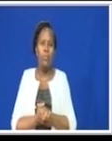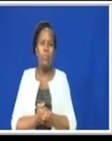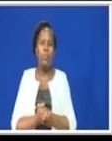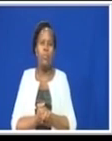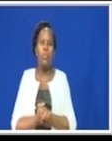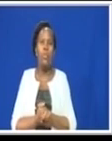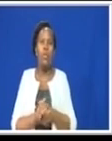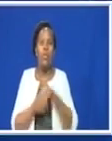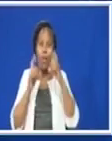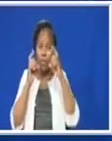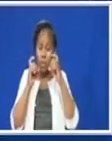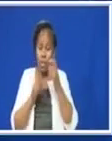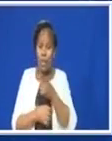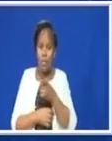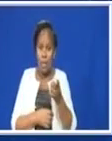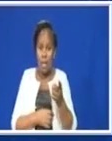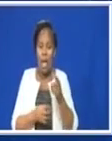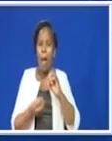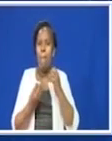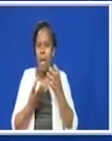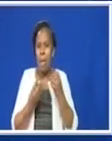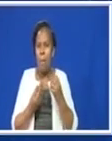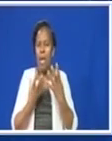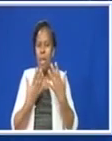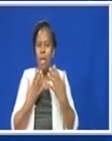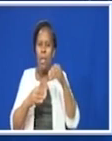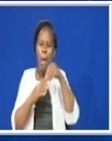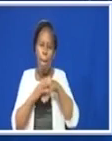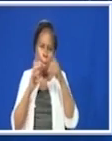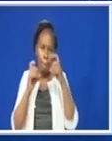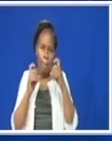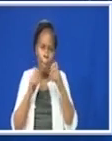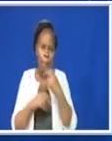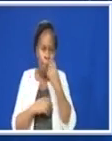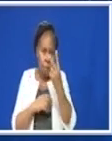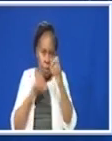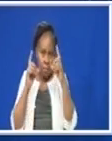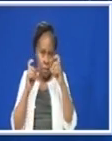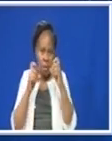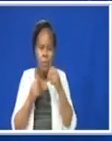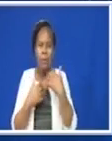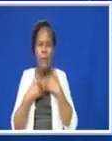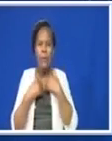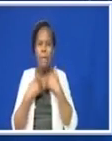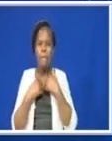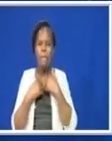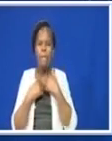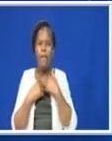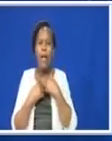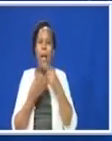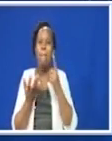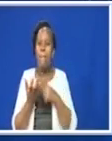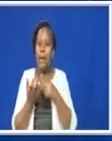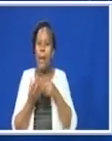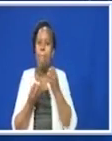For this photograph, we are seeing a number of features are captured. So when you look at the photograph, we already have a number